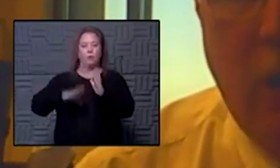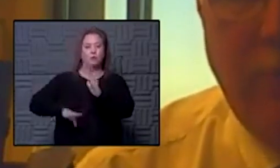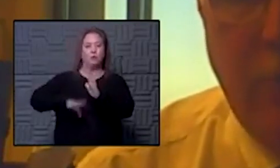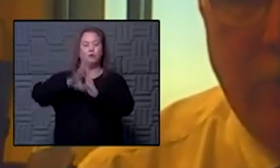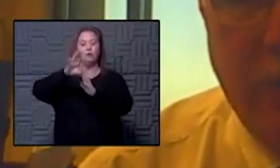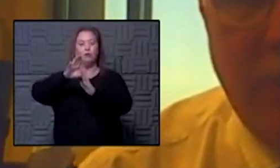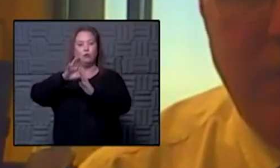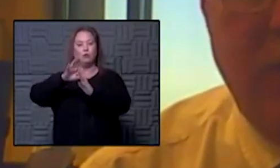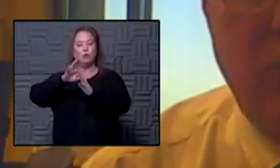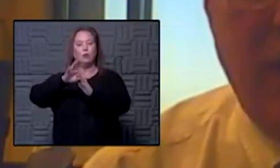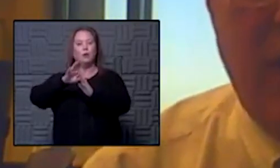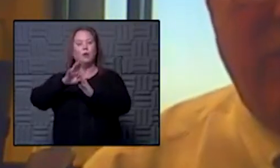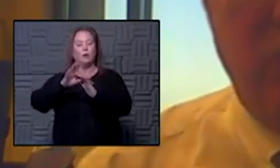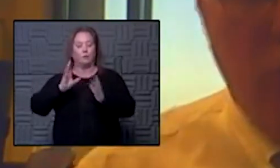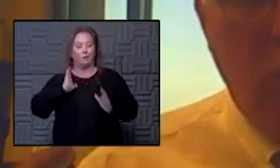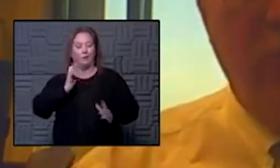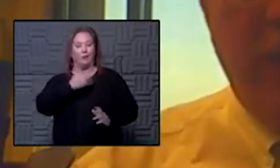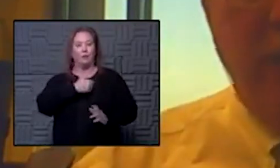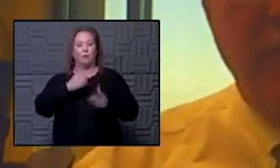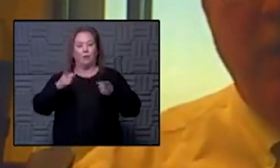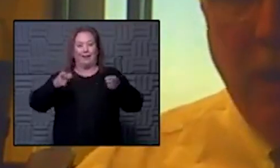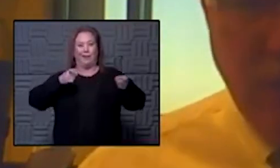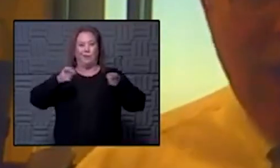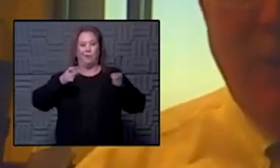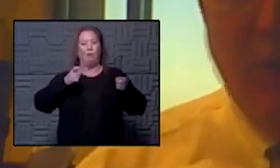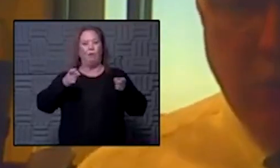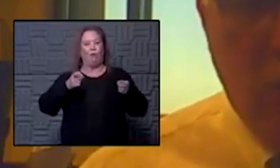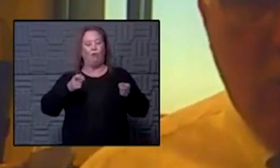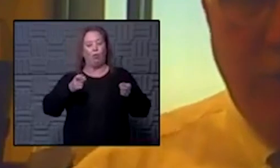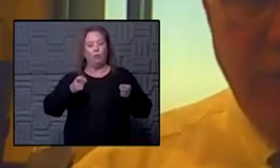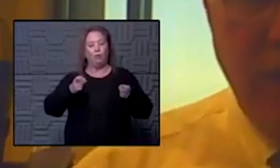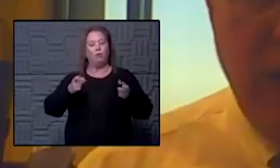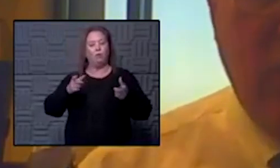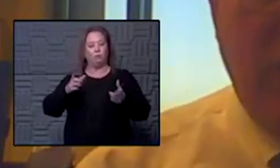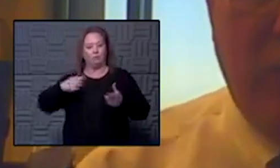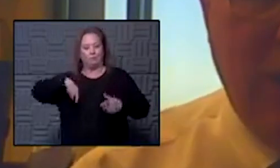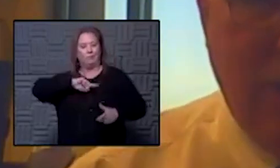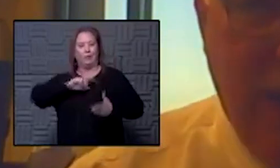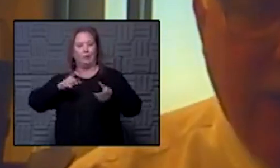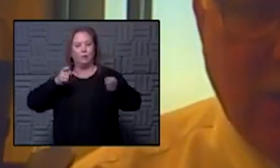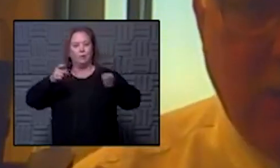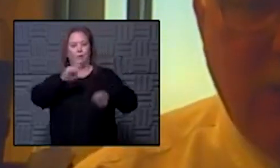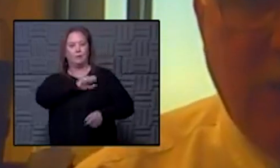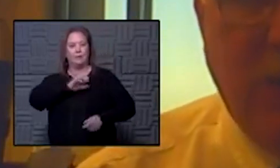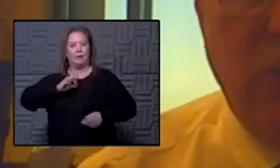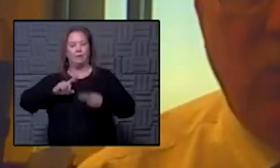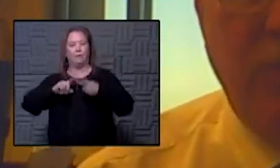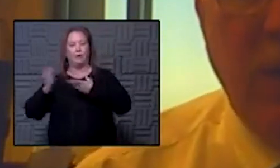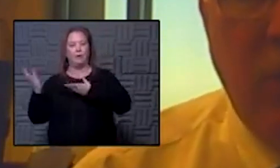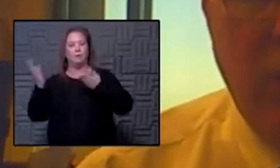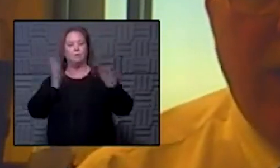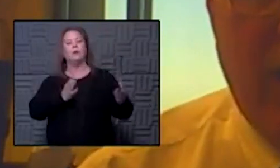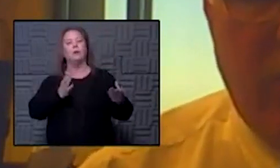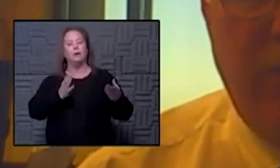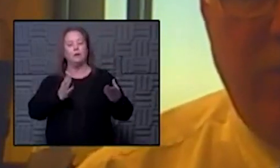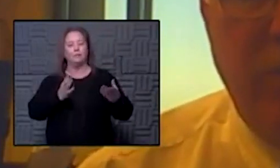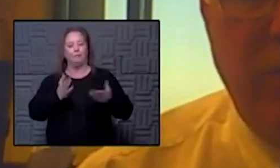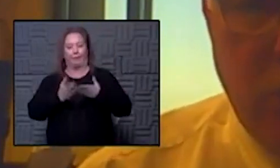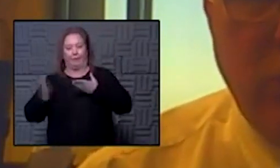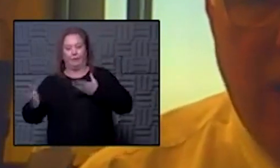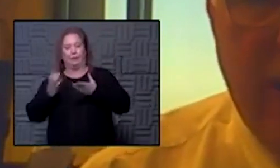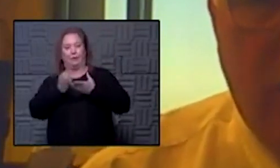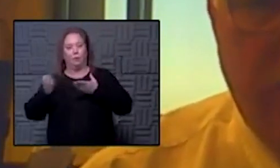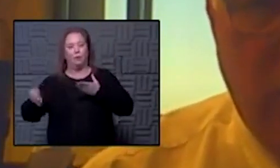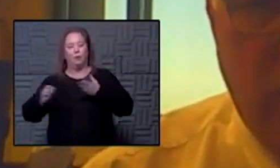on our footprint because we have control of that it's climate controlled and we can bring in gases if we need to we'd rather